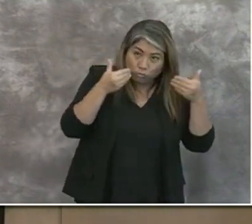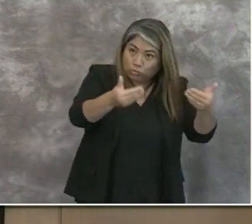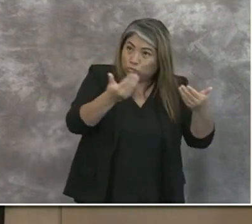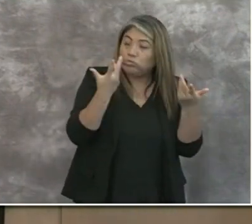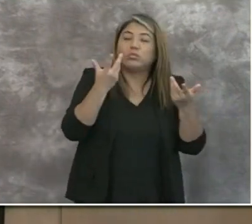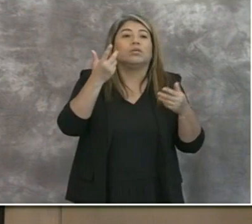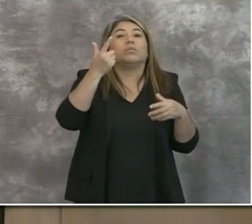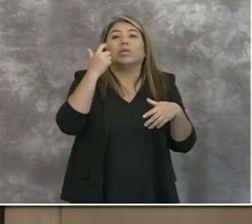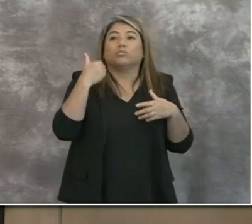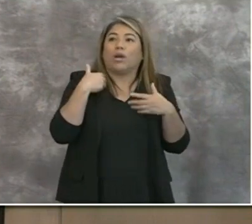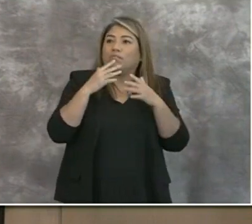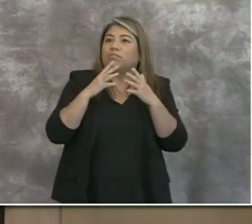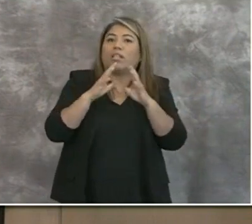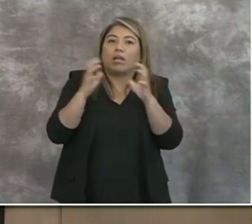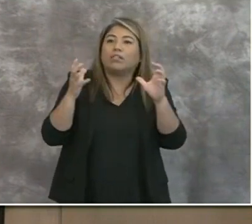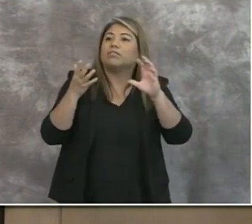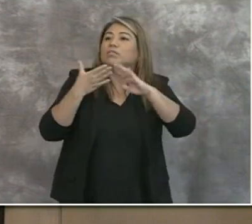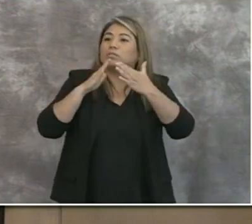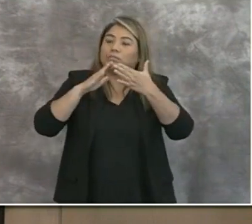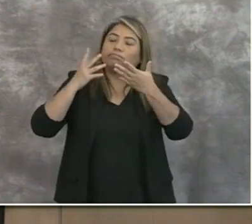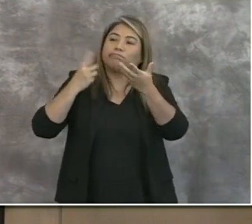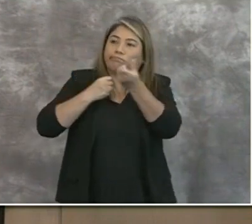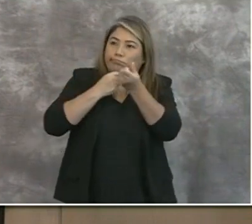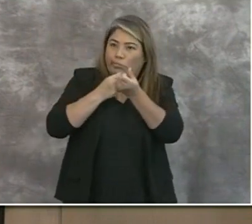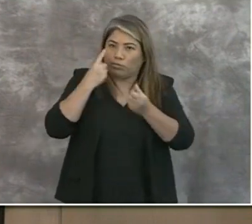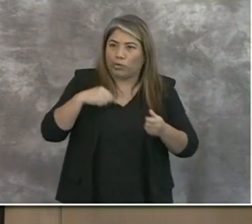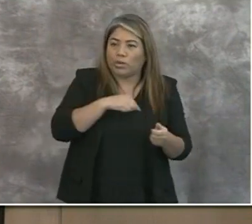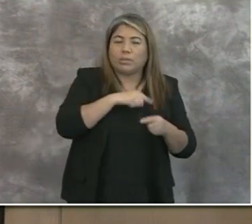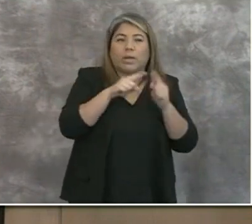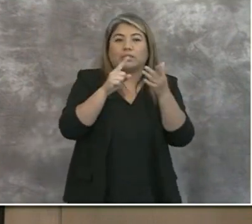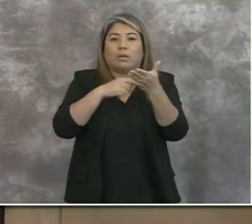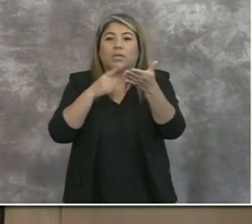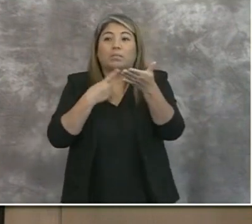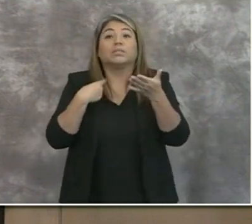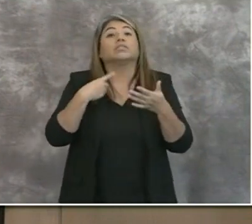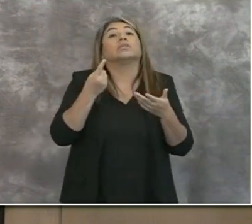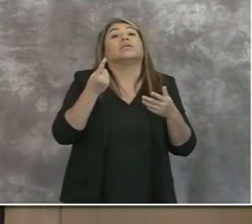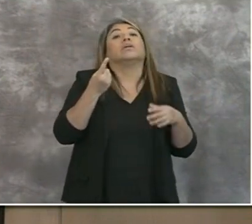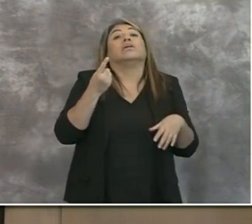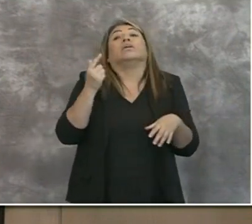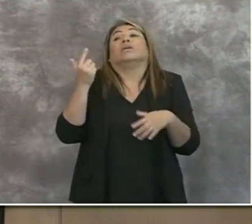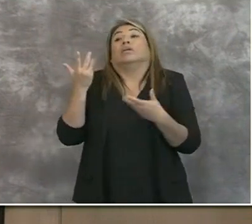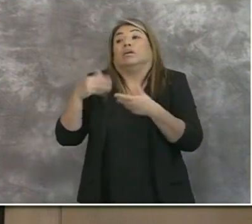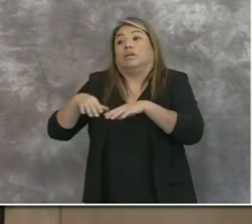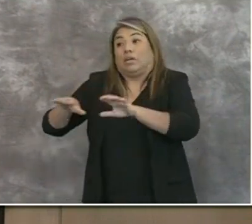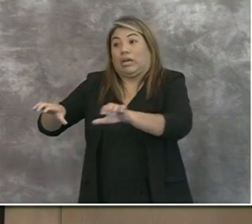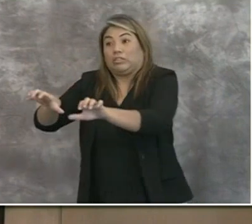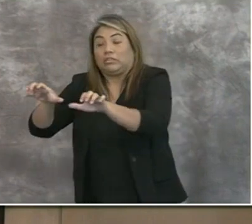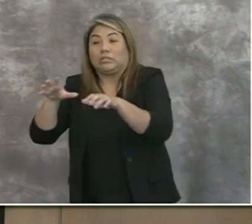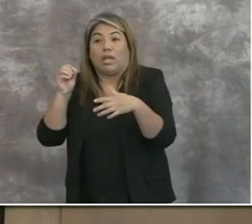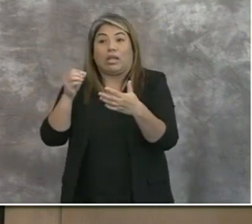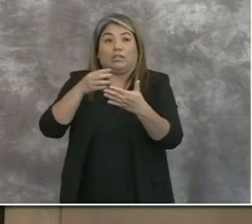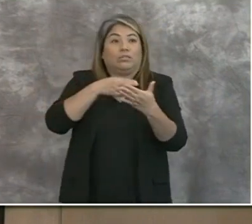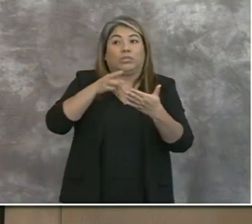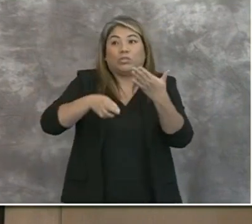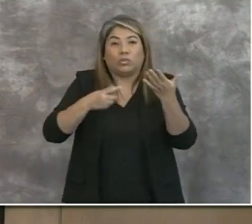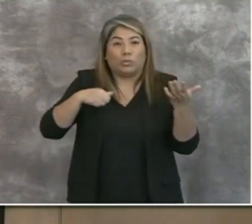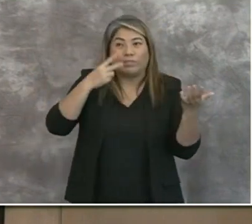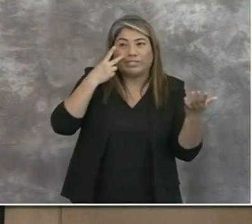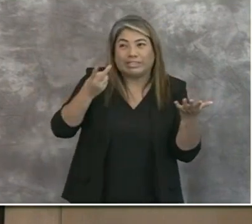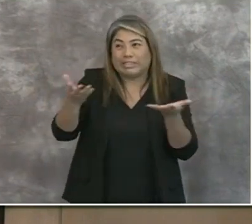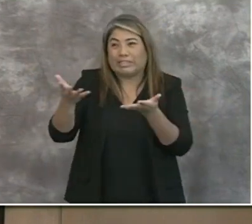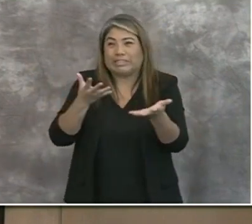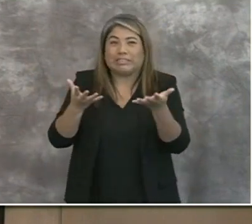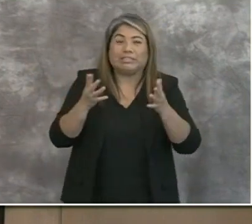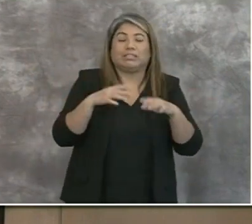community support, and so at times there can be a disconnect between the actions that we've taken and the outcomes that we've seen. The reason that